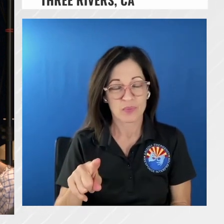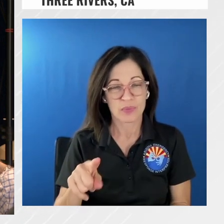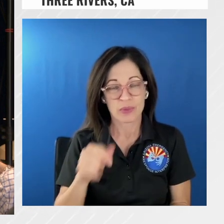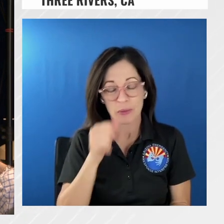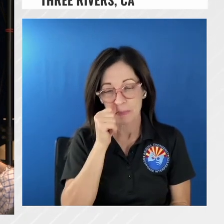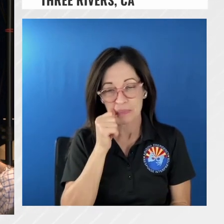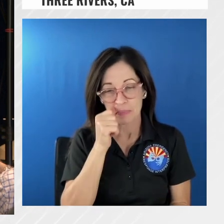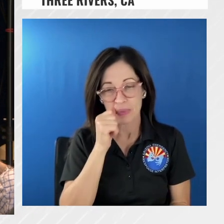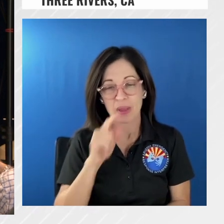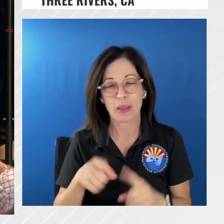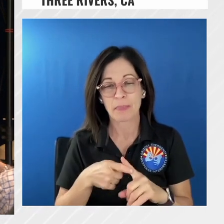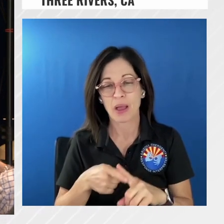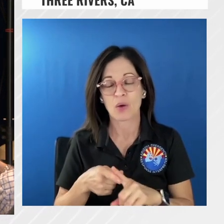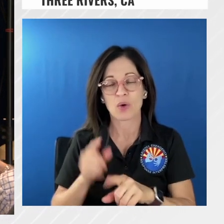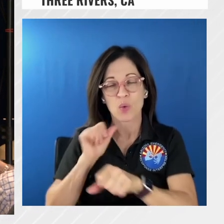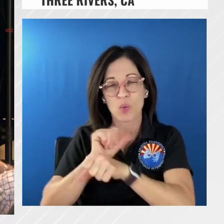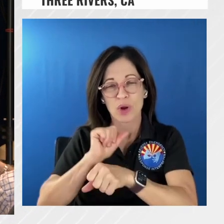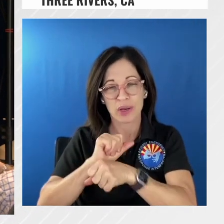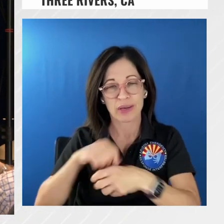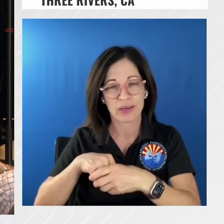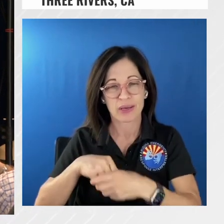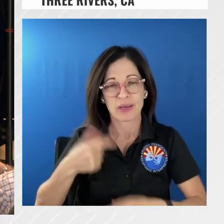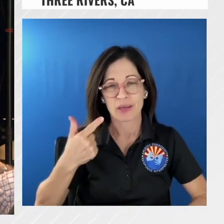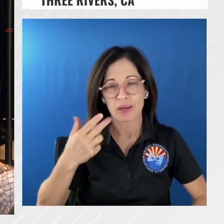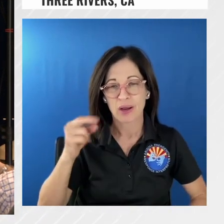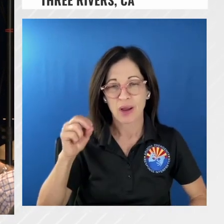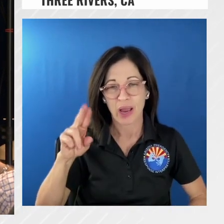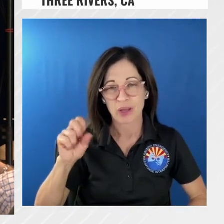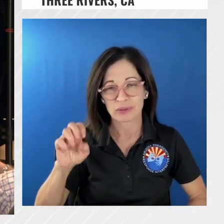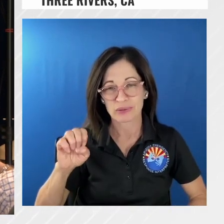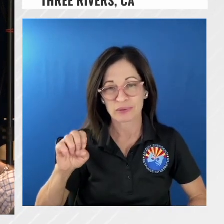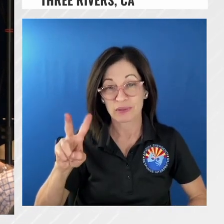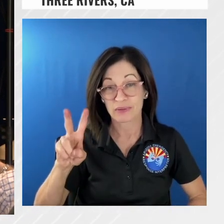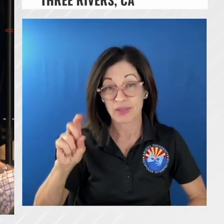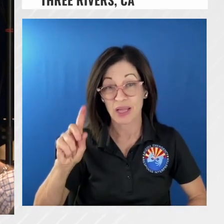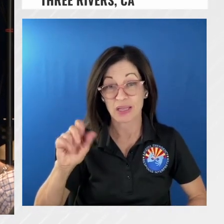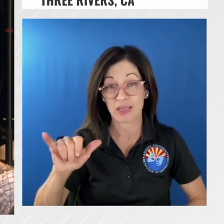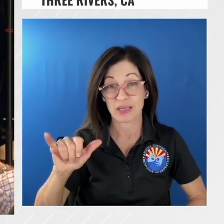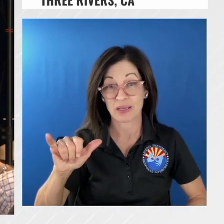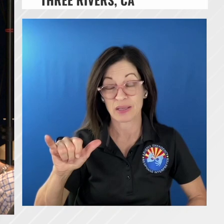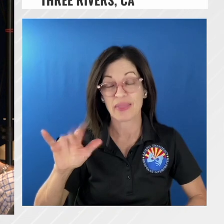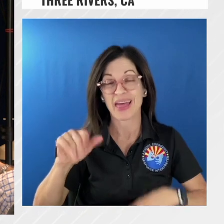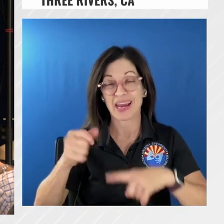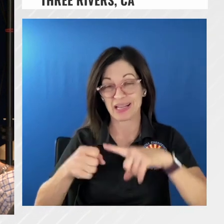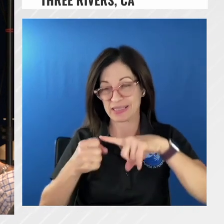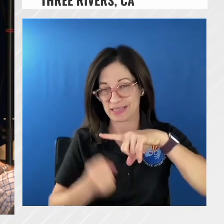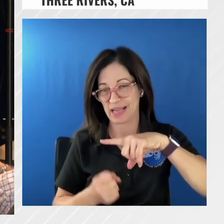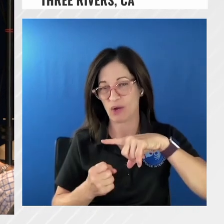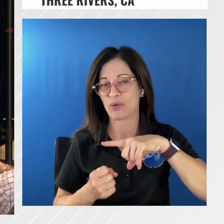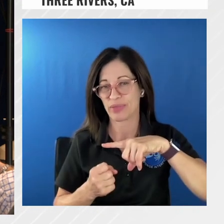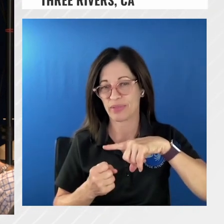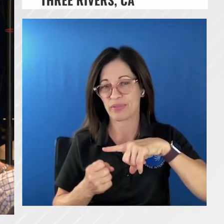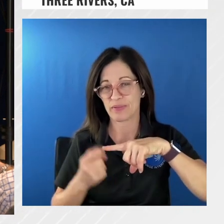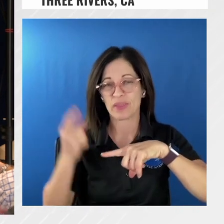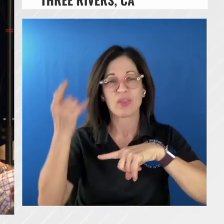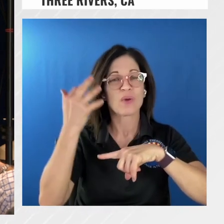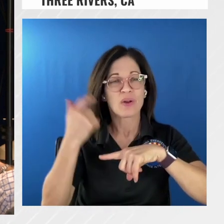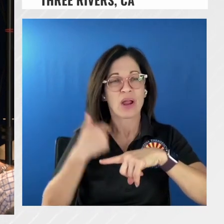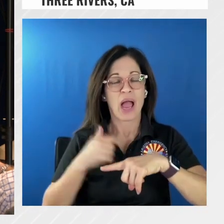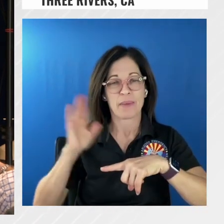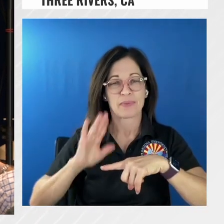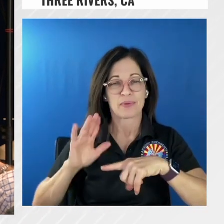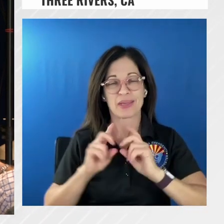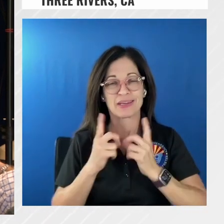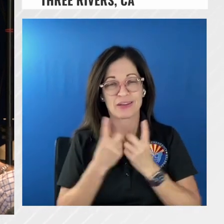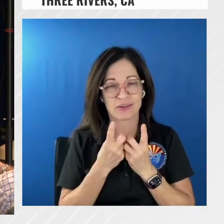um so that area is south of the fire i'm uh i'm originally the district fmo over there i'm